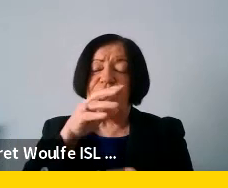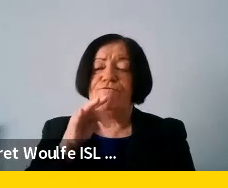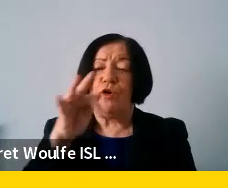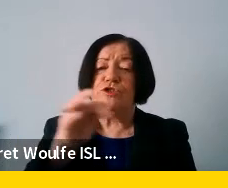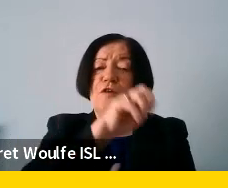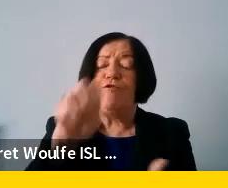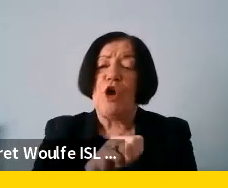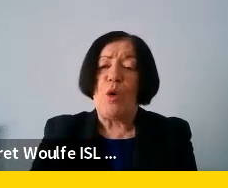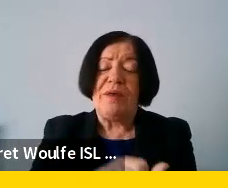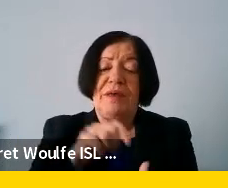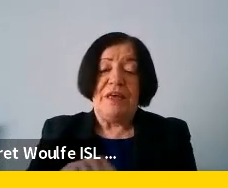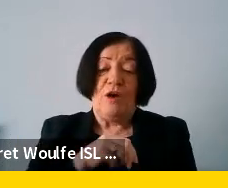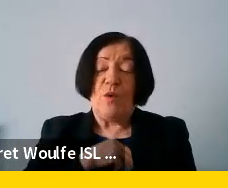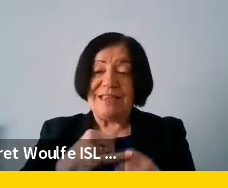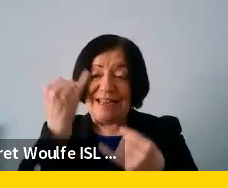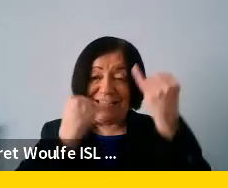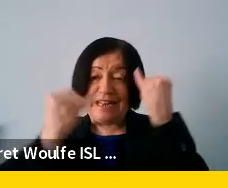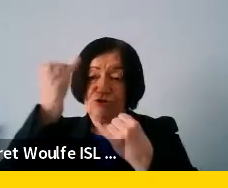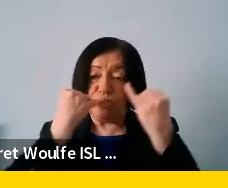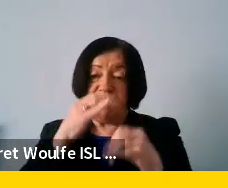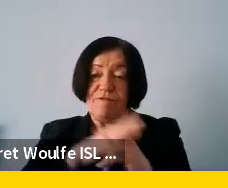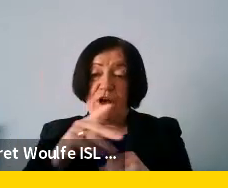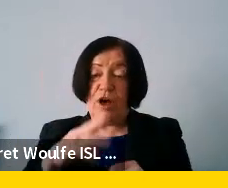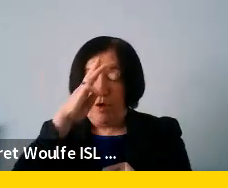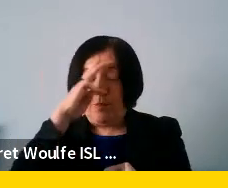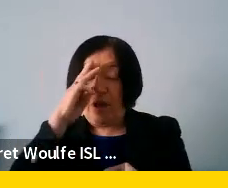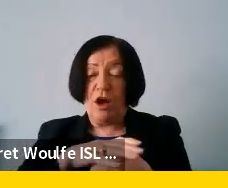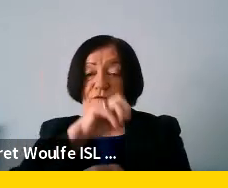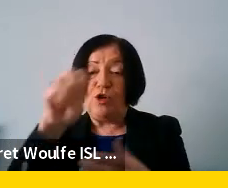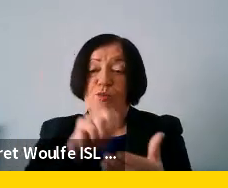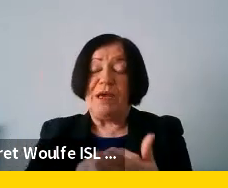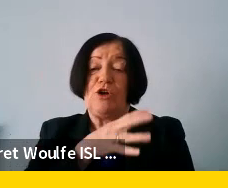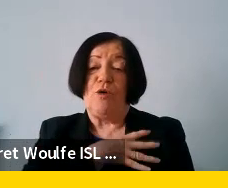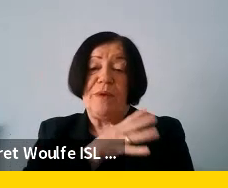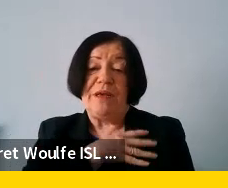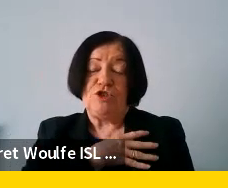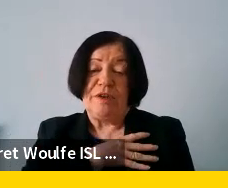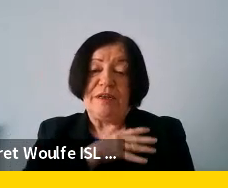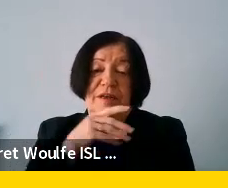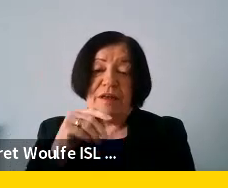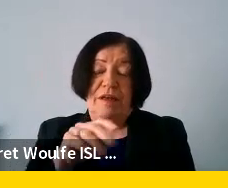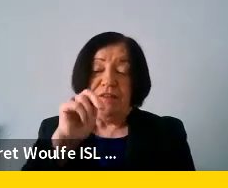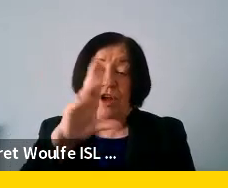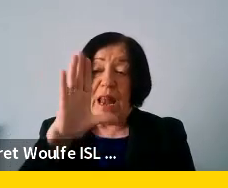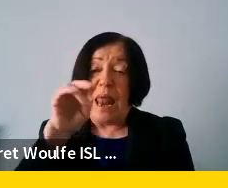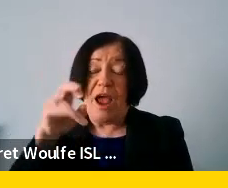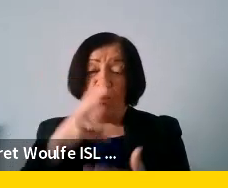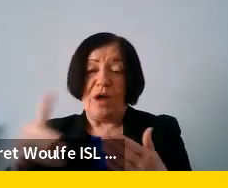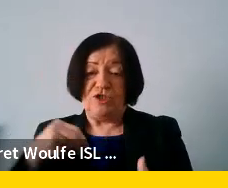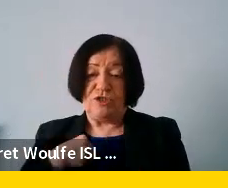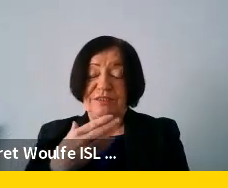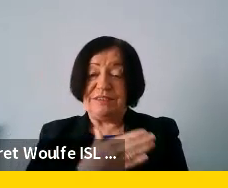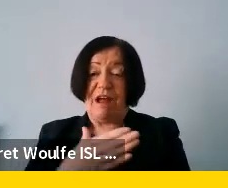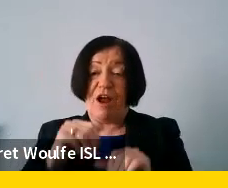um it was an initiative of uh president of the european commission ursula von der leyen uh when she started